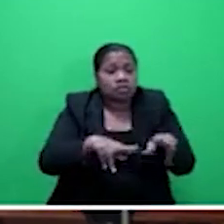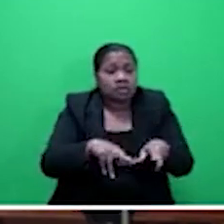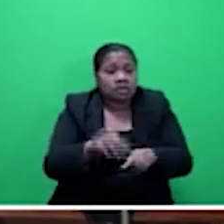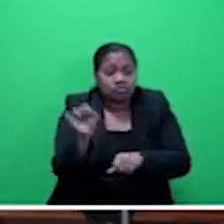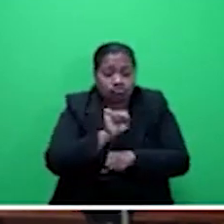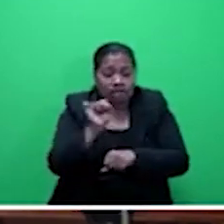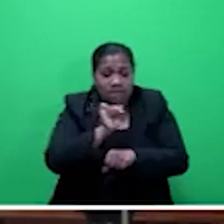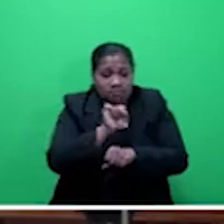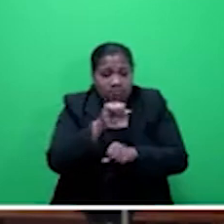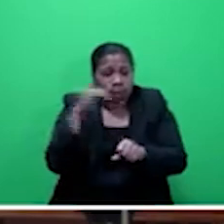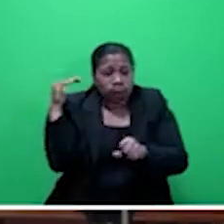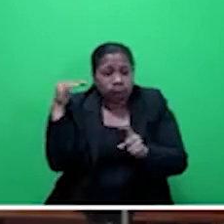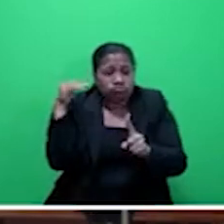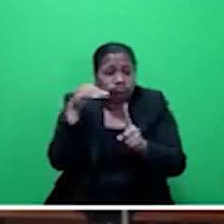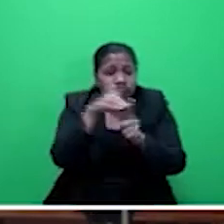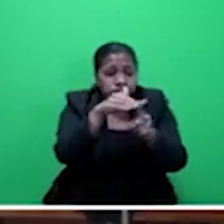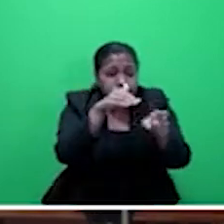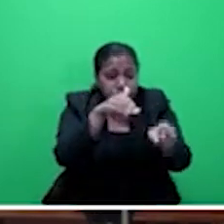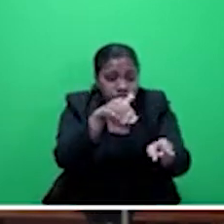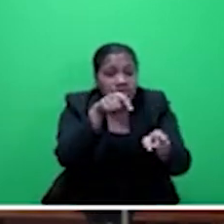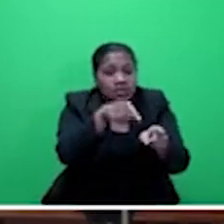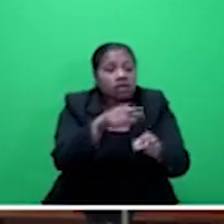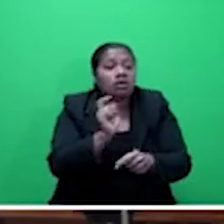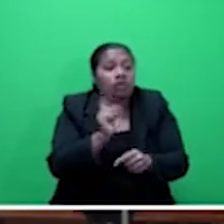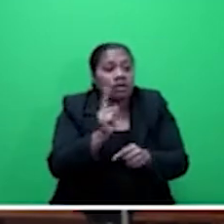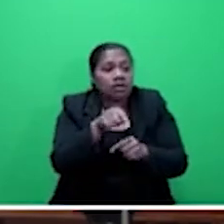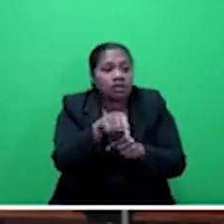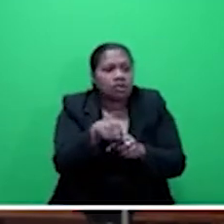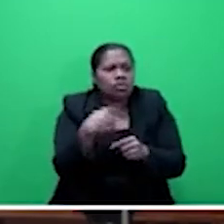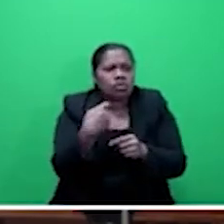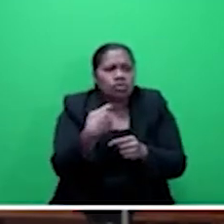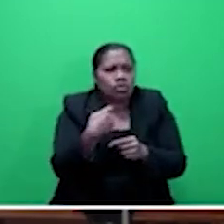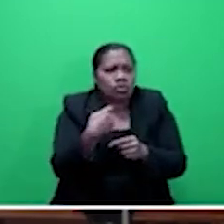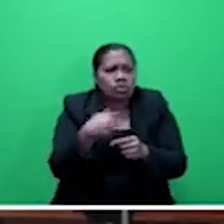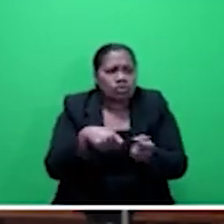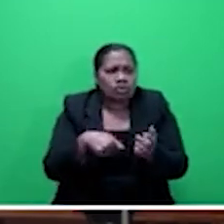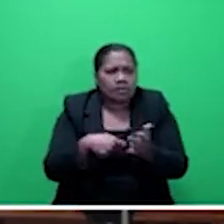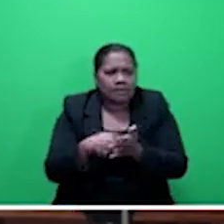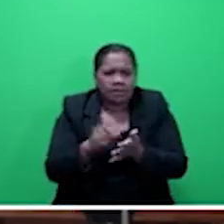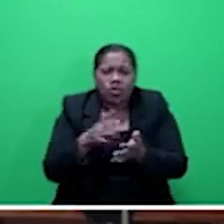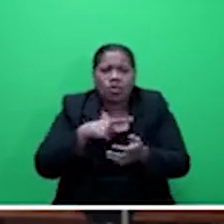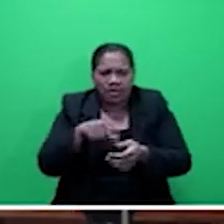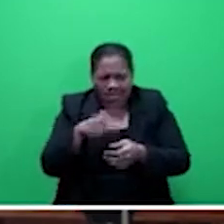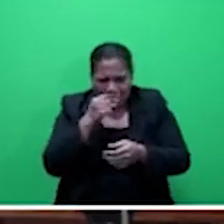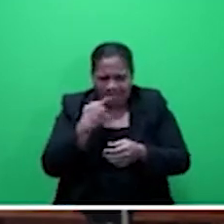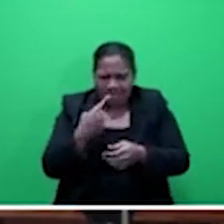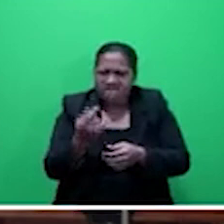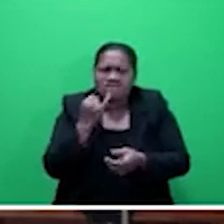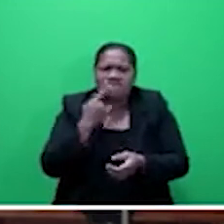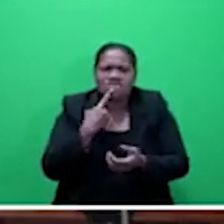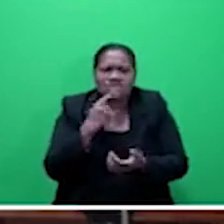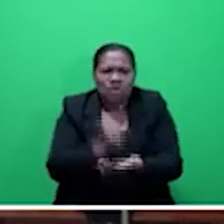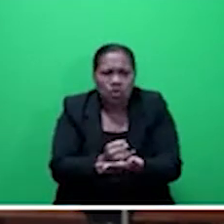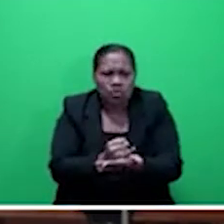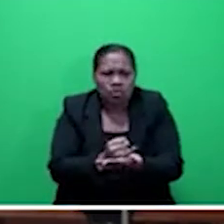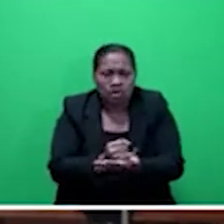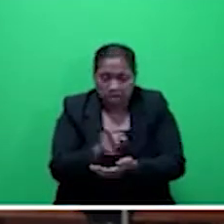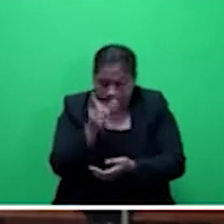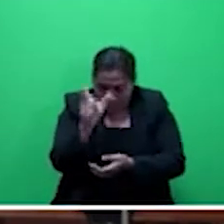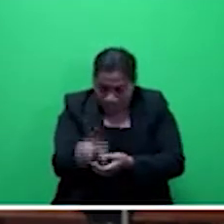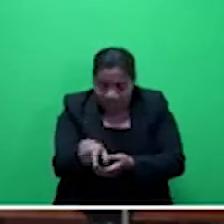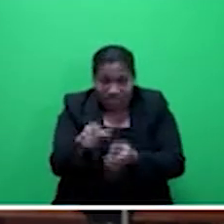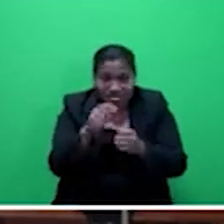actually hit him, or her, then there would be no payout, because you could prove fault. The insurance companies would say that the pedestrian was at fault,